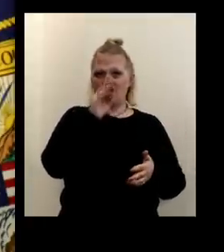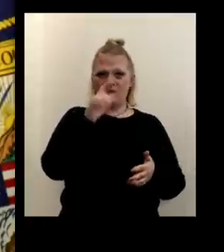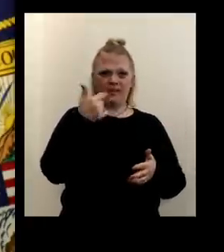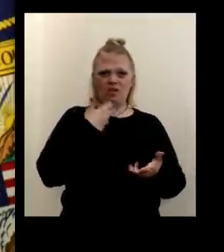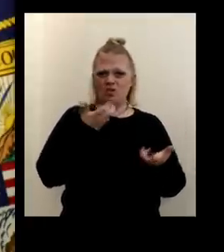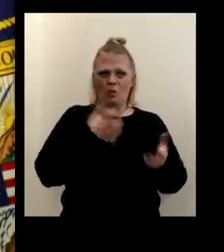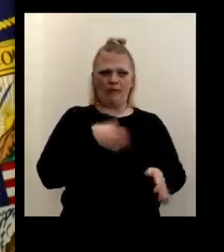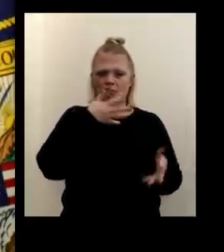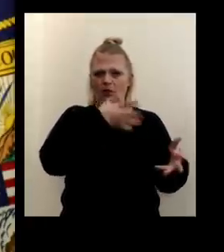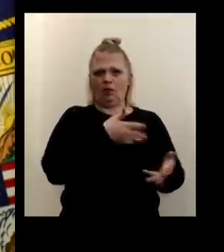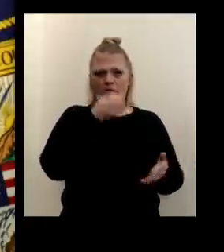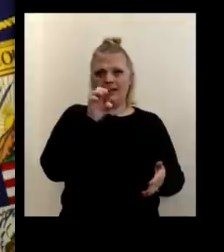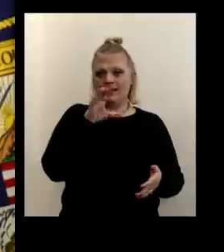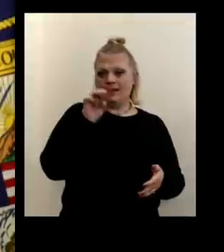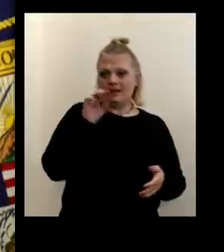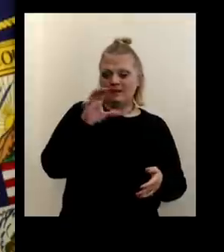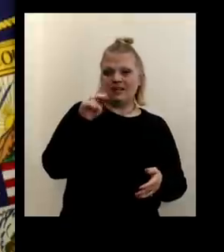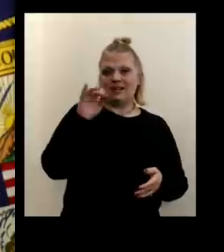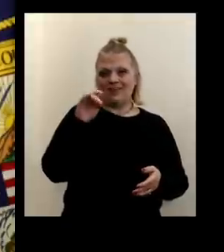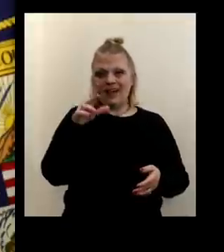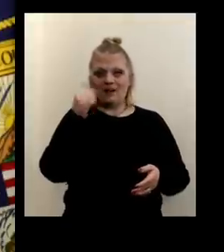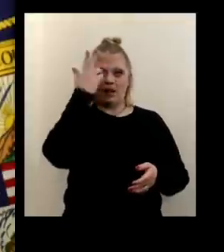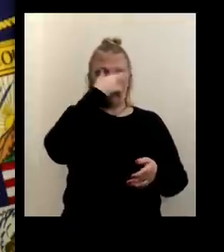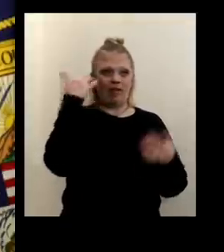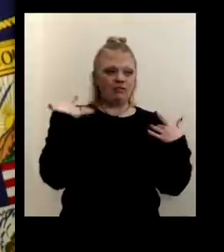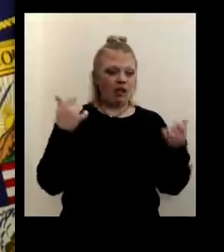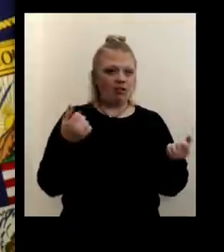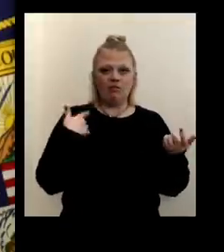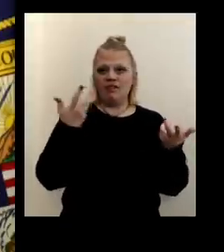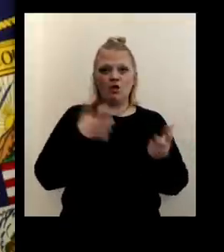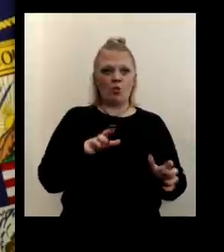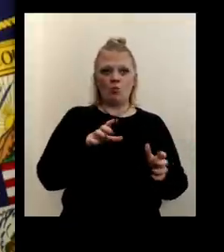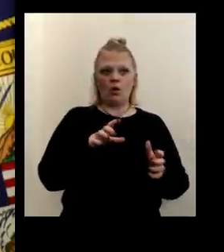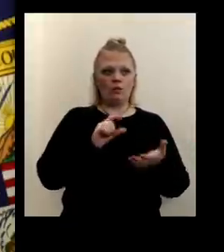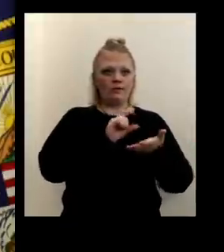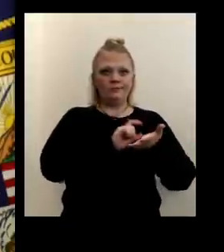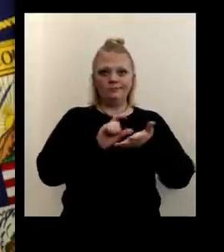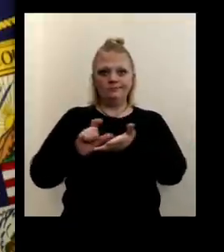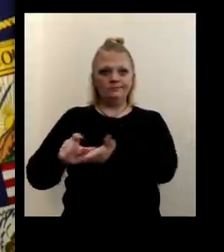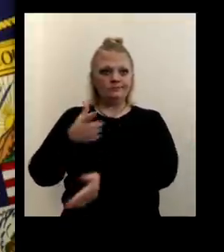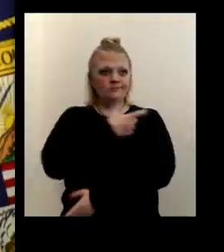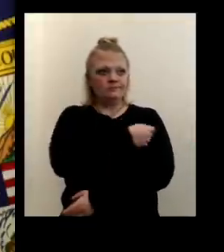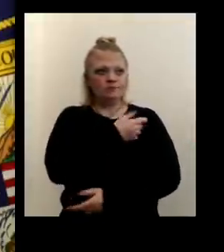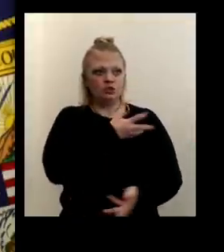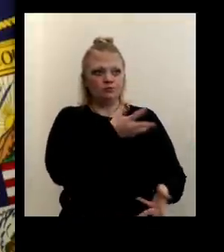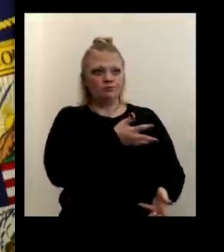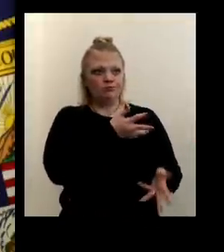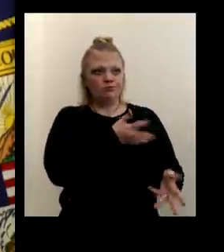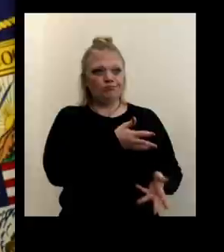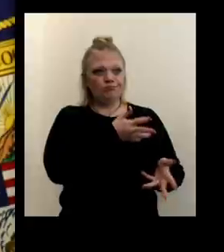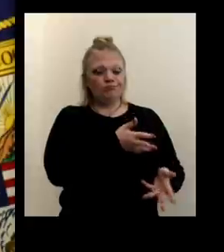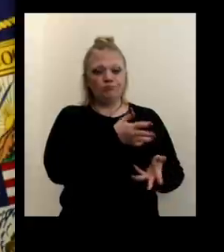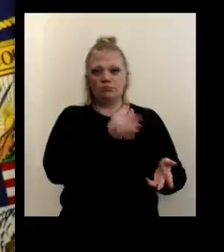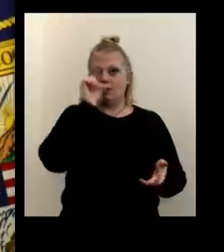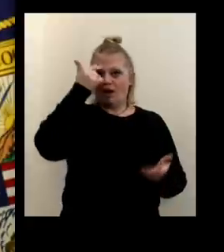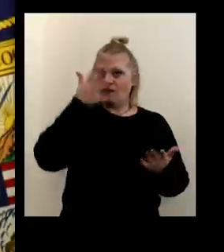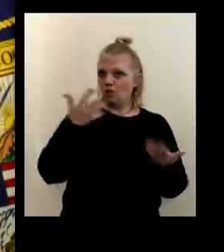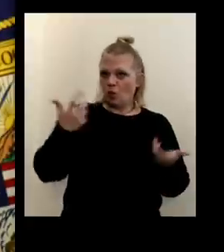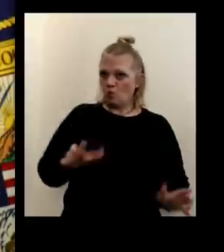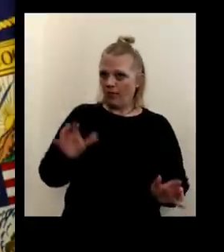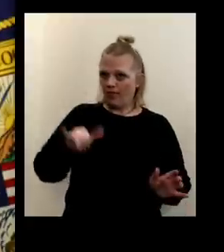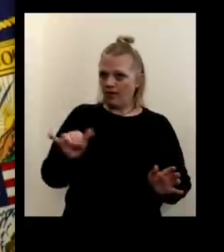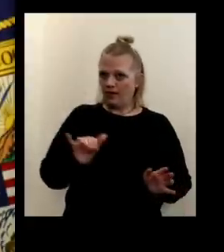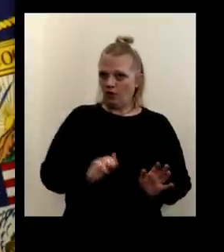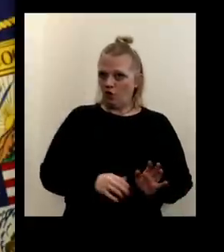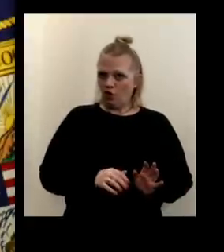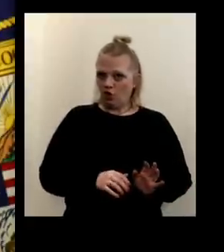sitting there. ECMC, Collida, Catholic Health, they don't want doses that are, they're received sitting there. And the governor doesn't want them sitting there either.